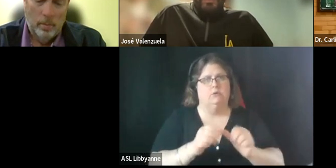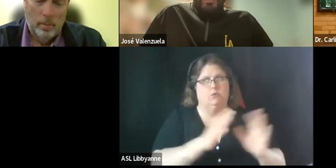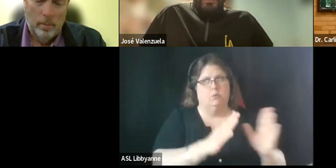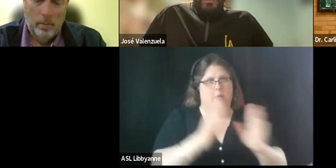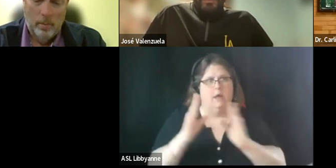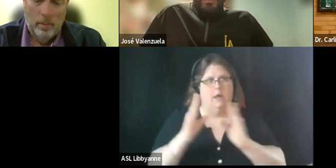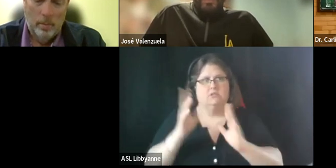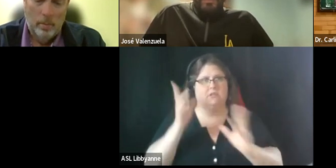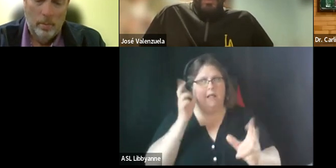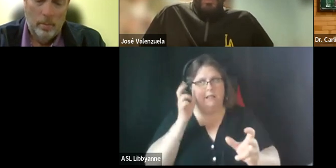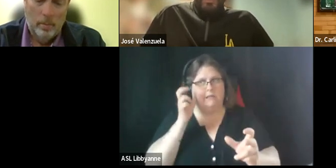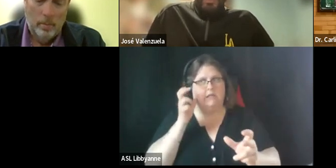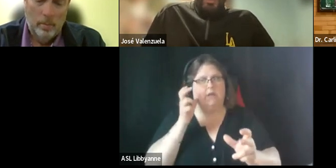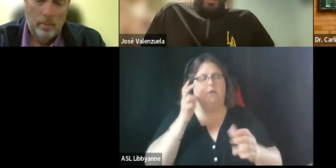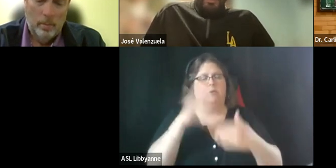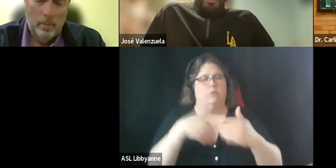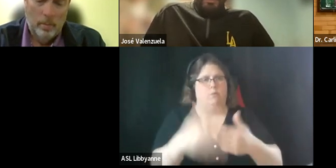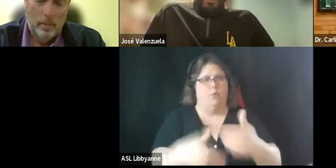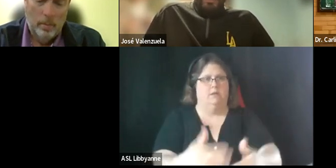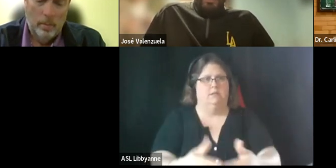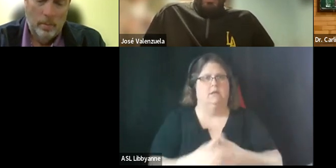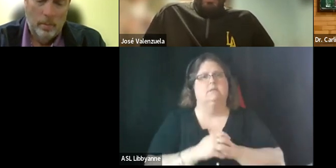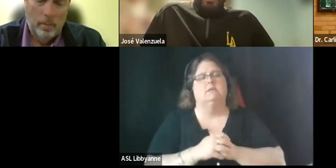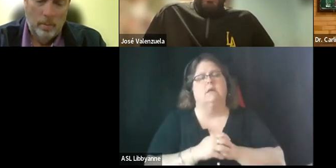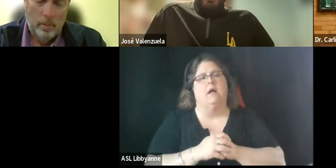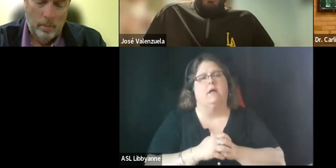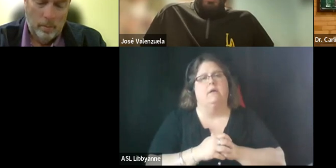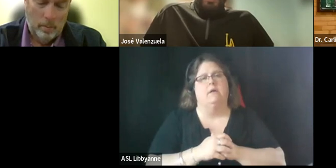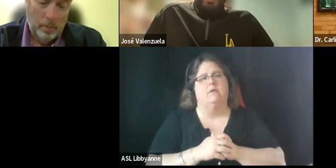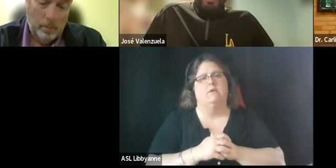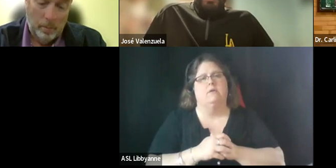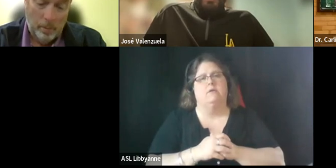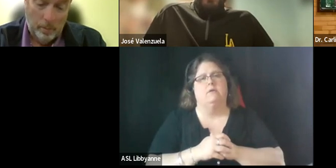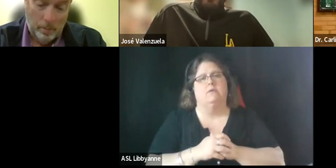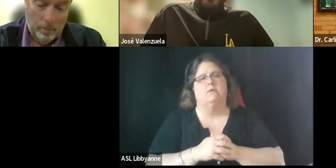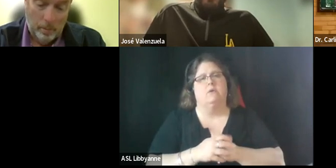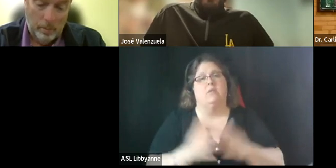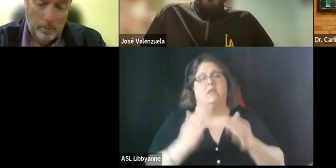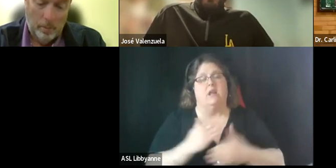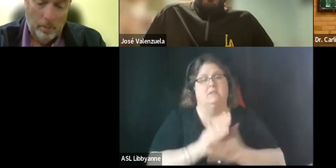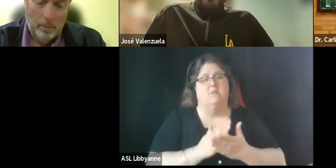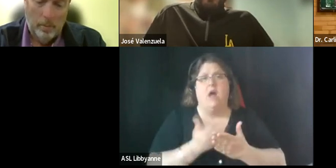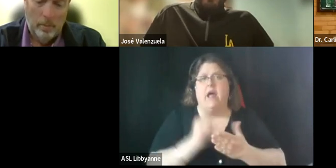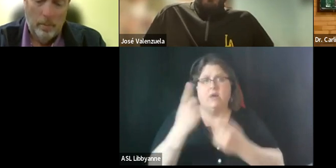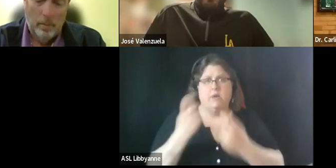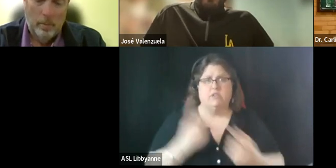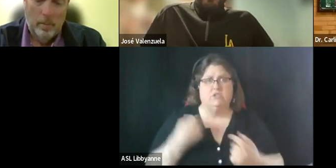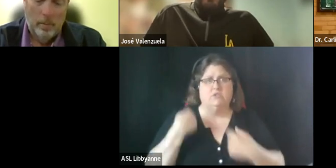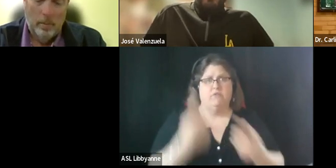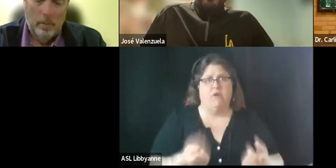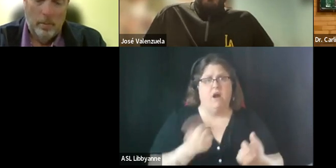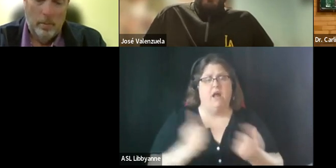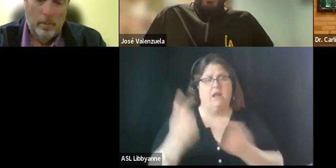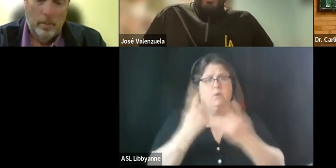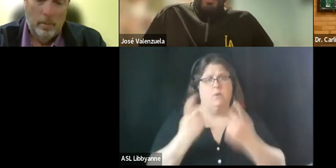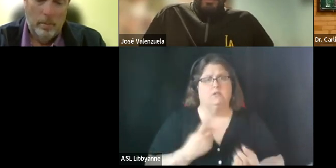throughout this process um the next piece of information i have for you is there any question um about